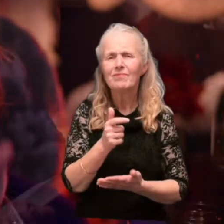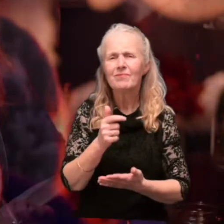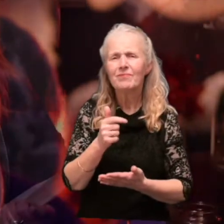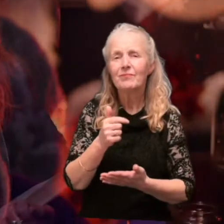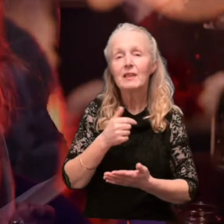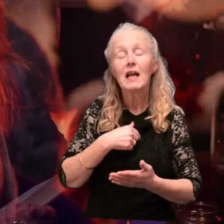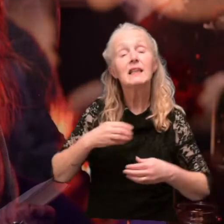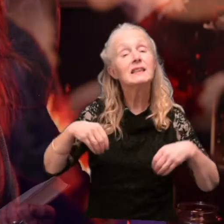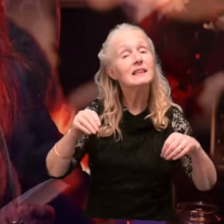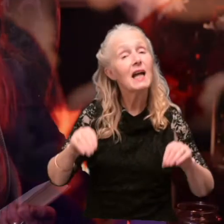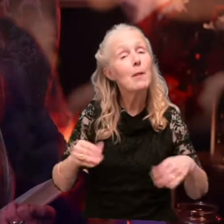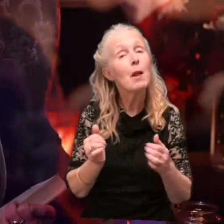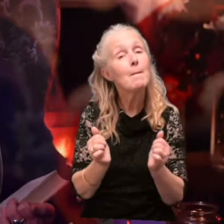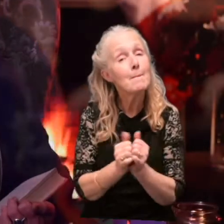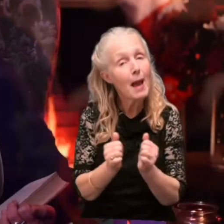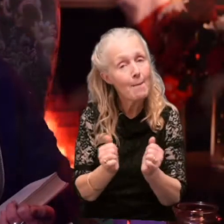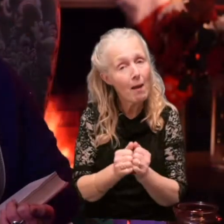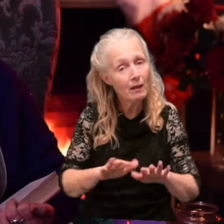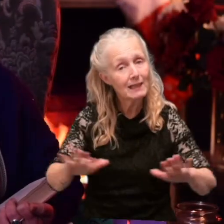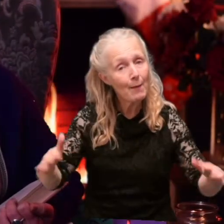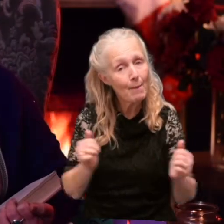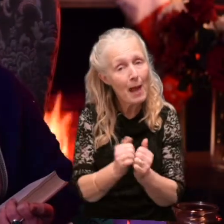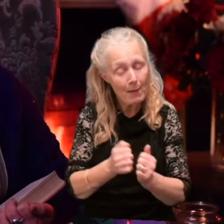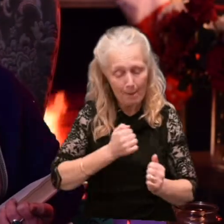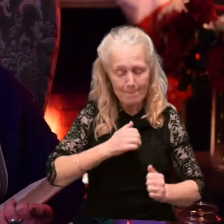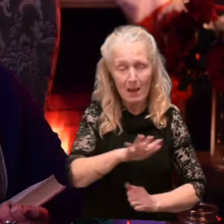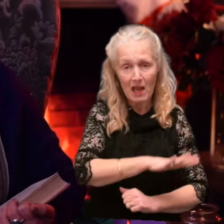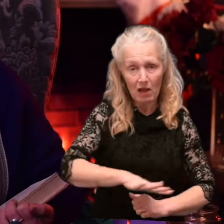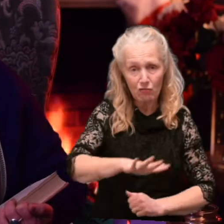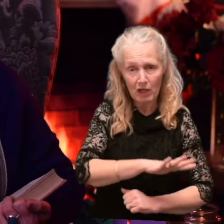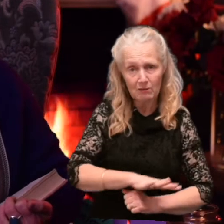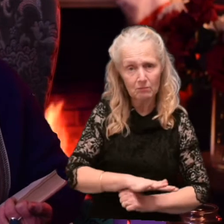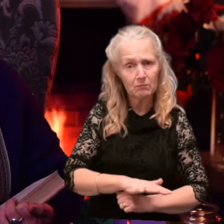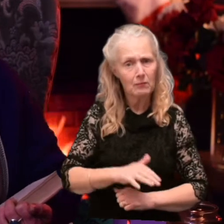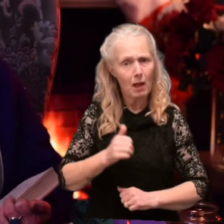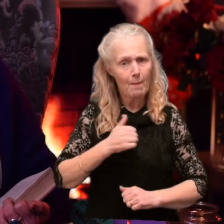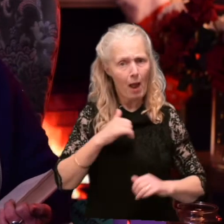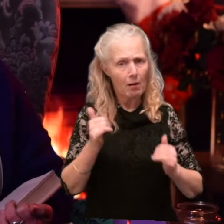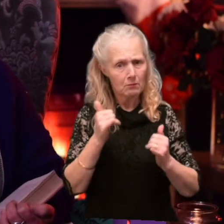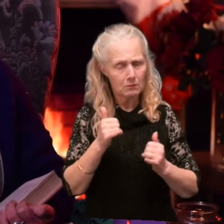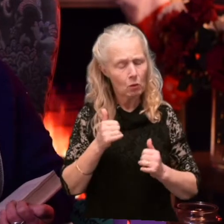A table paper at my end. It's my gig. So I should take that hardship.